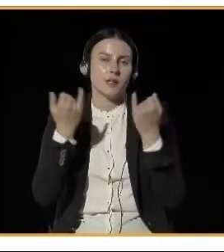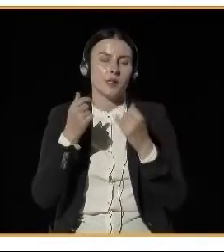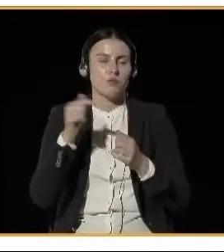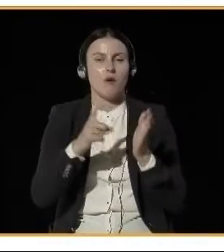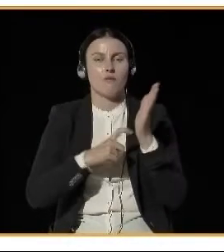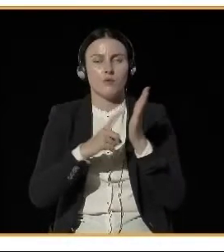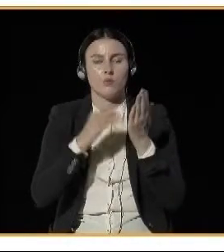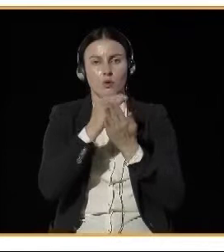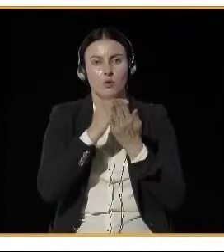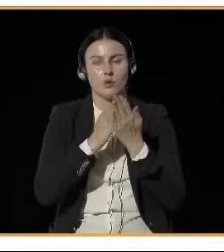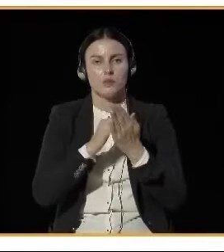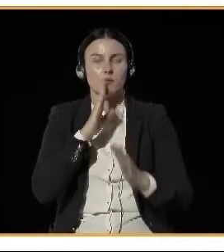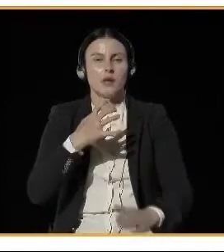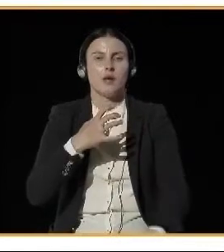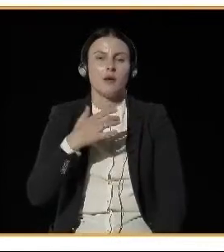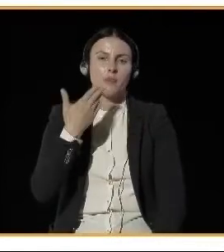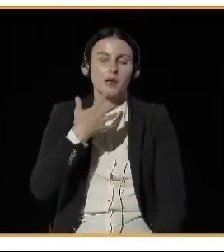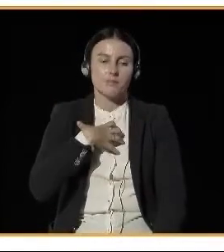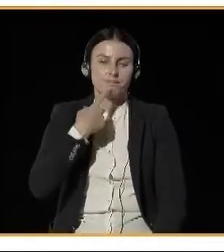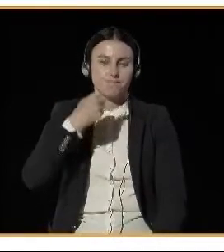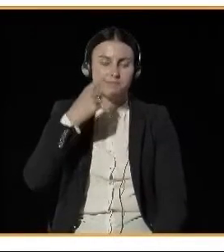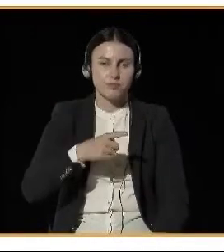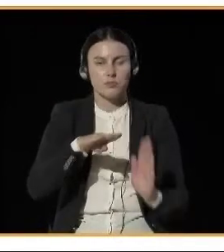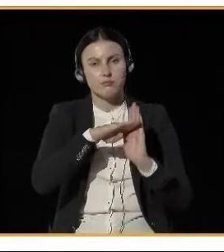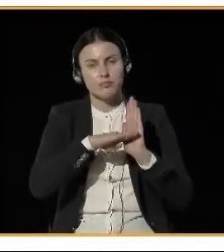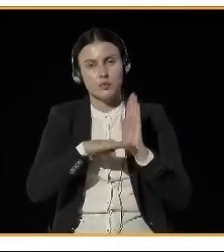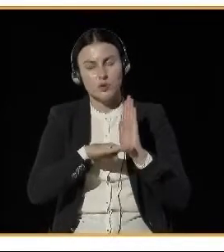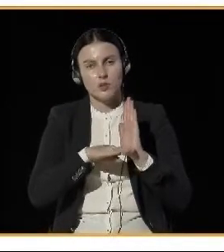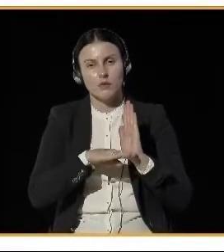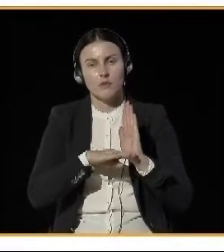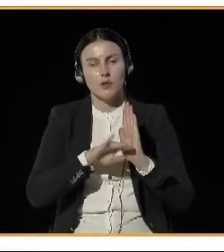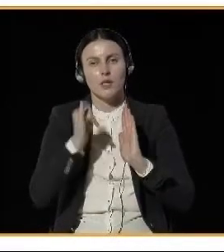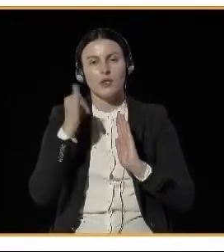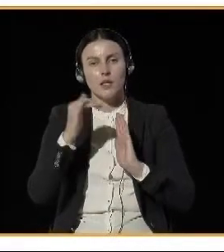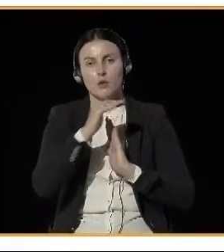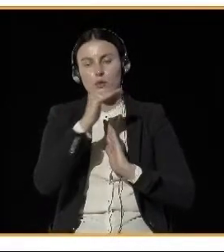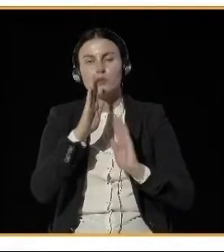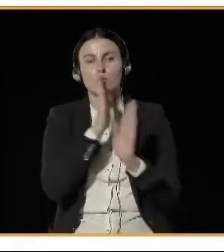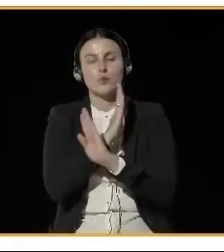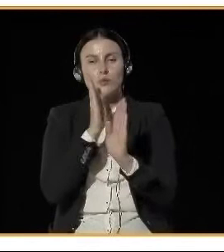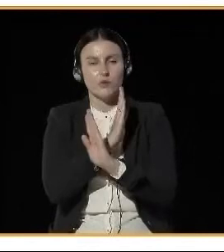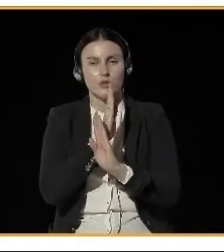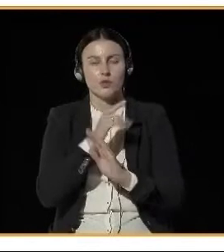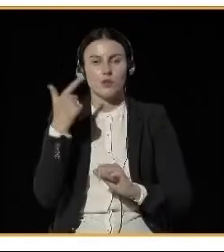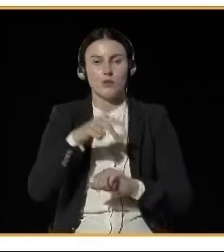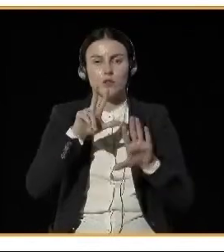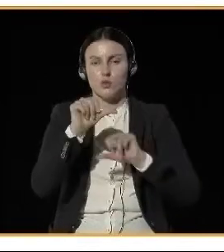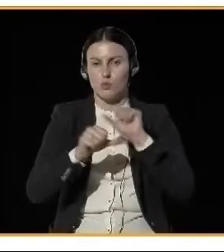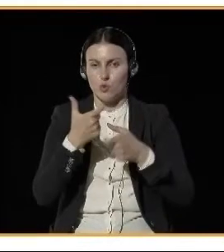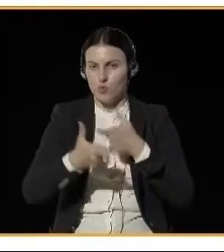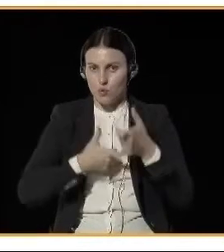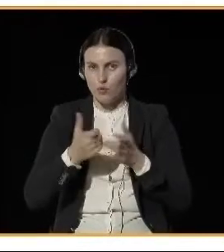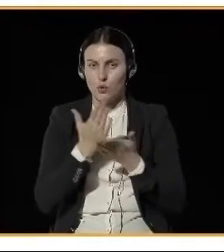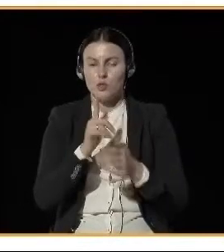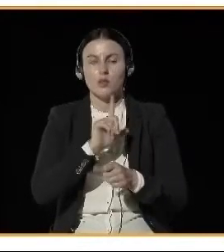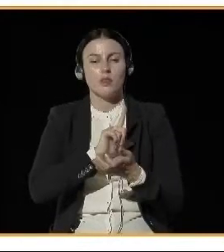stress that the directive is from 2008. So we're 12 years into its life.